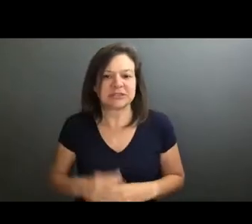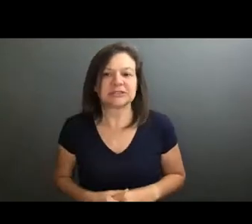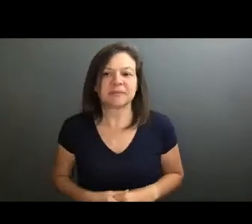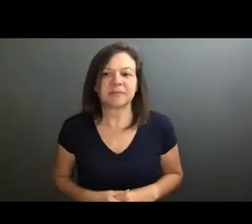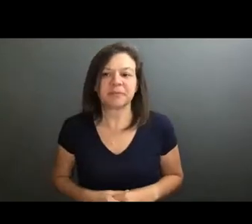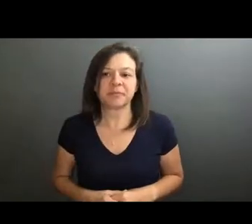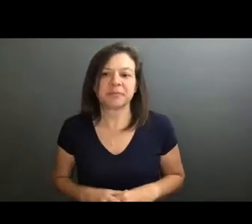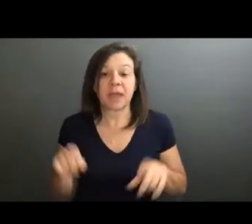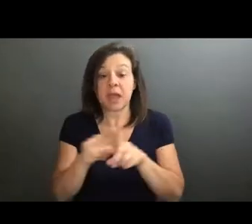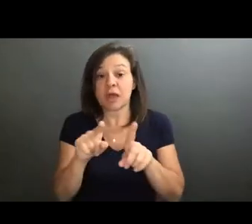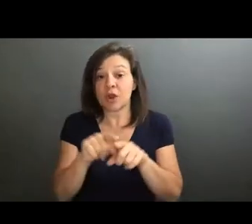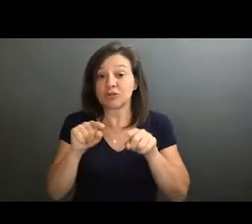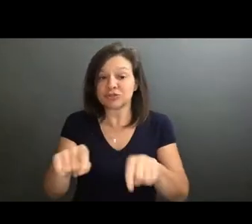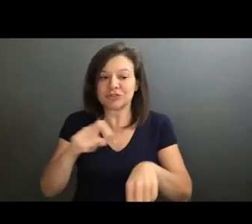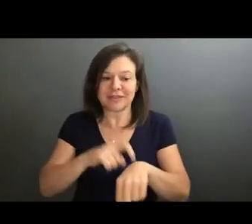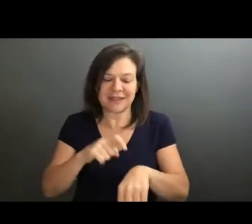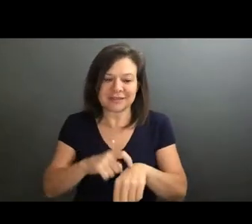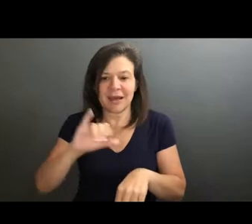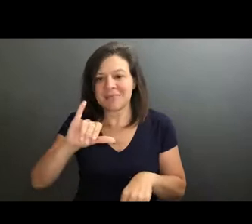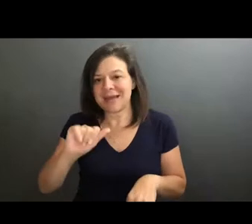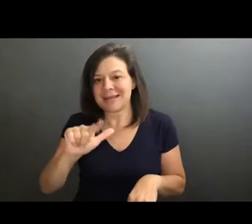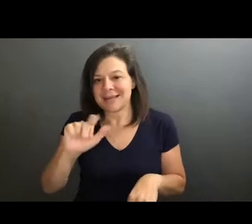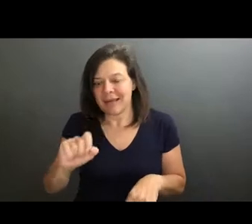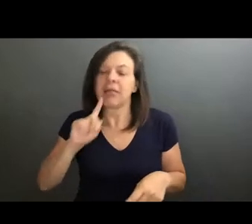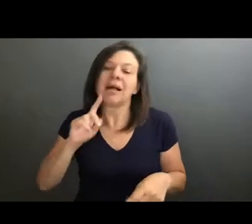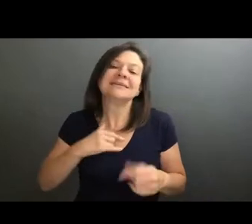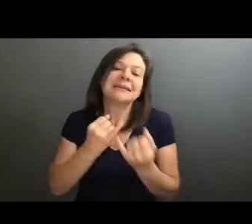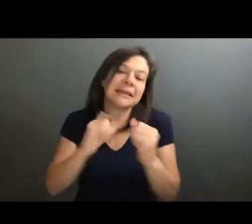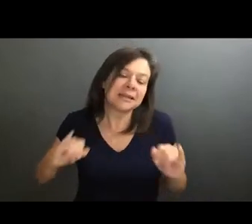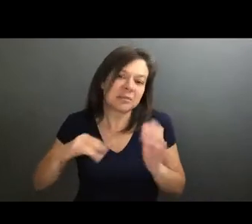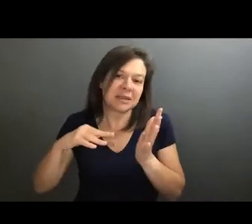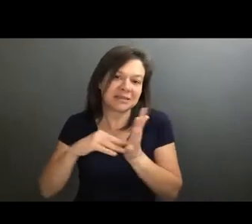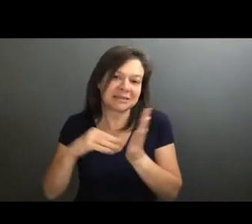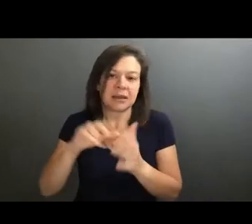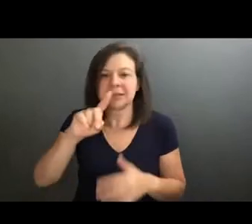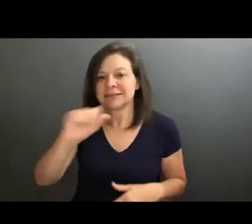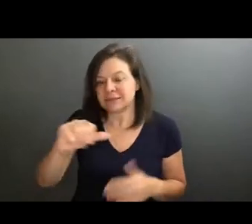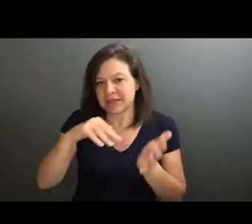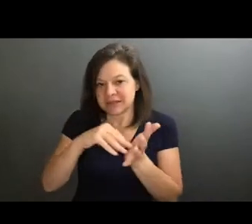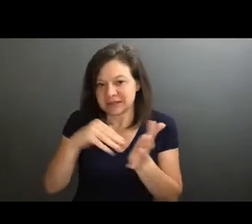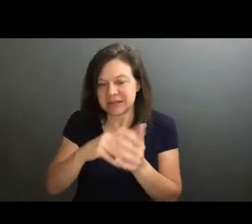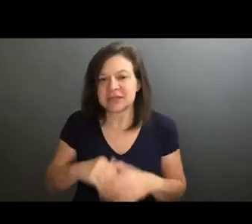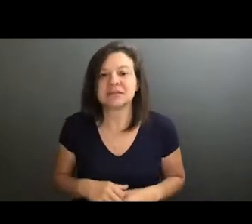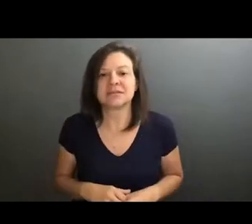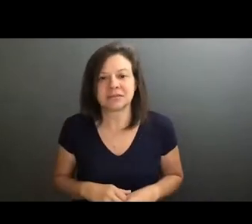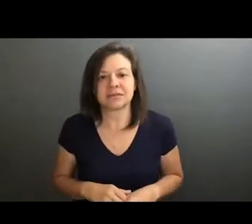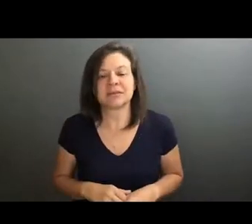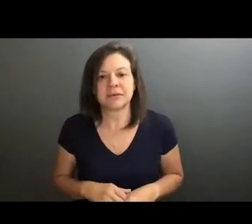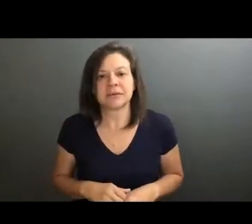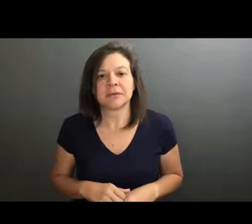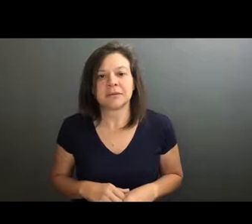And also during the end of my time at Yale, did an independent study and disability studies, which really